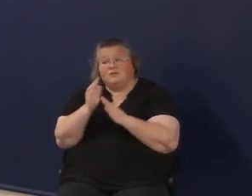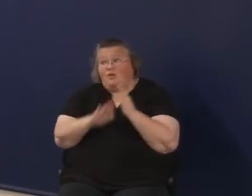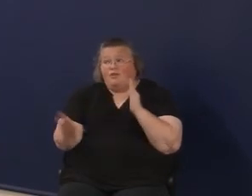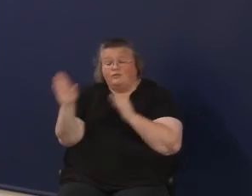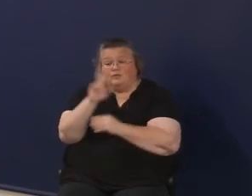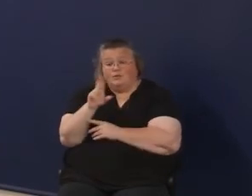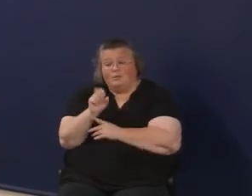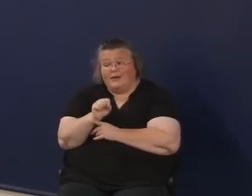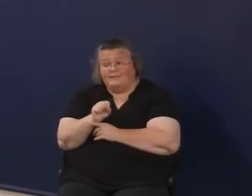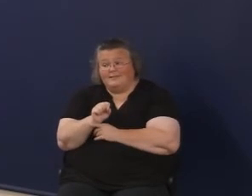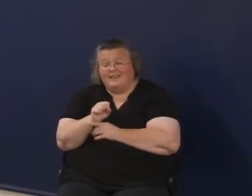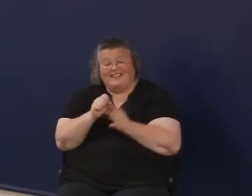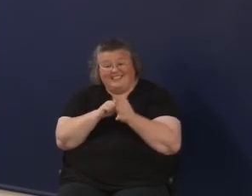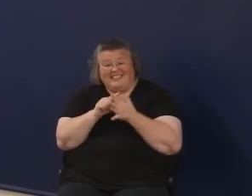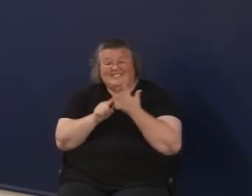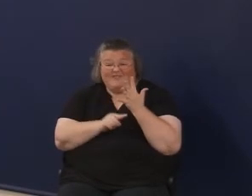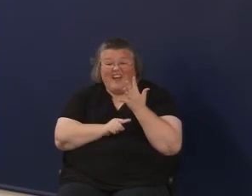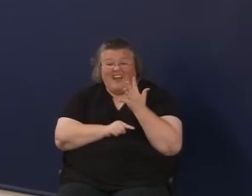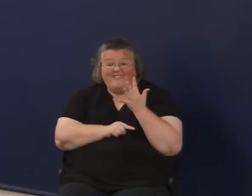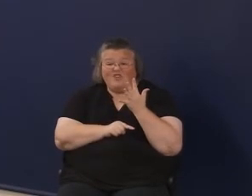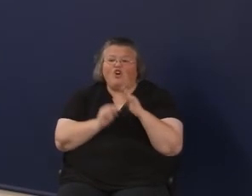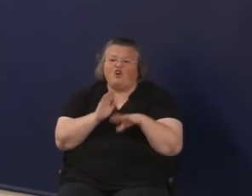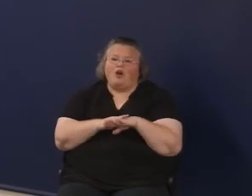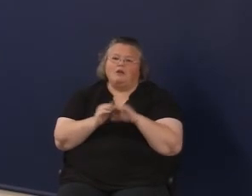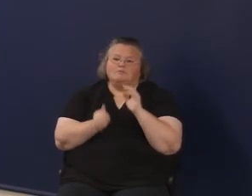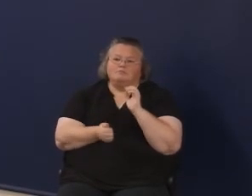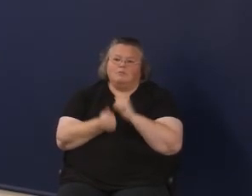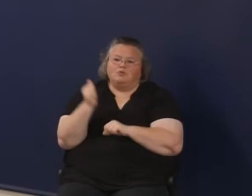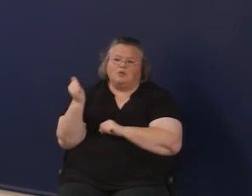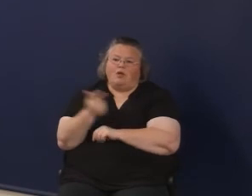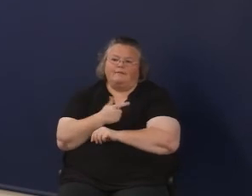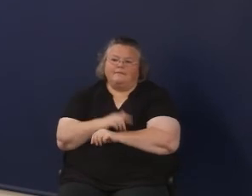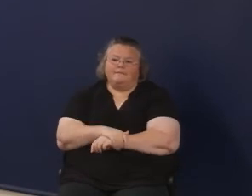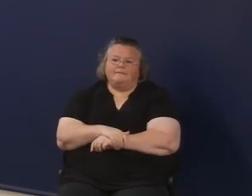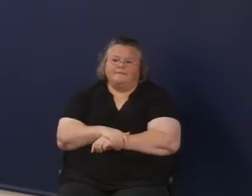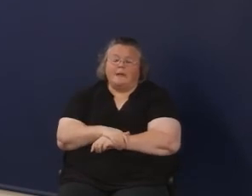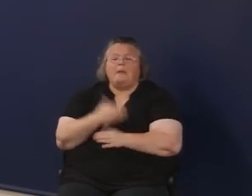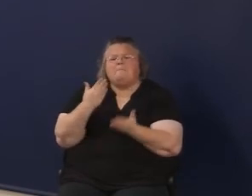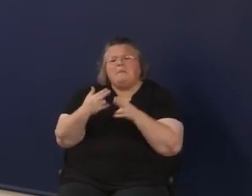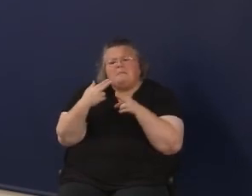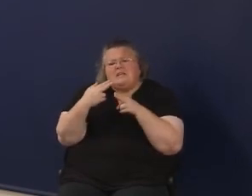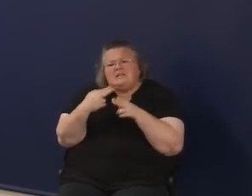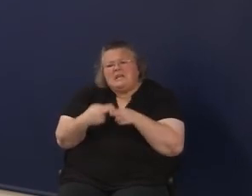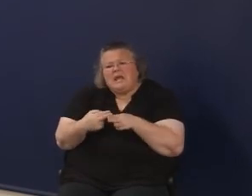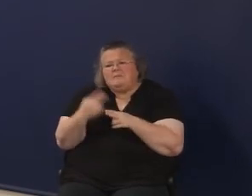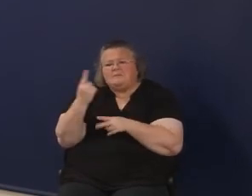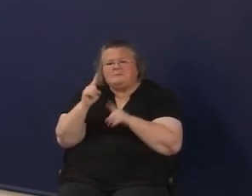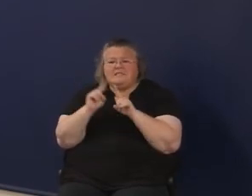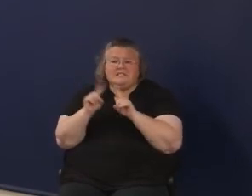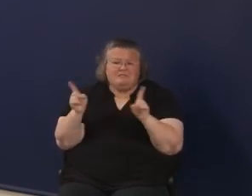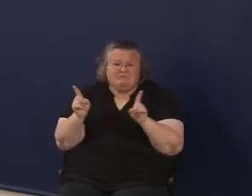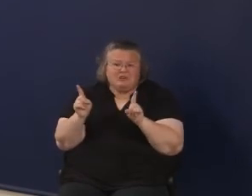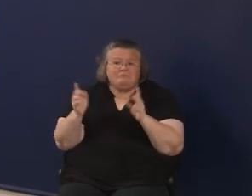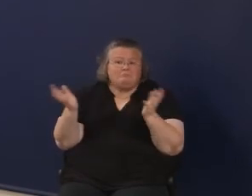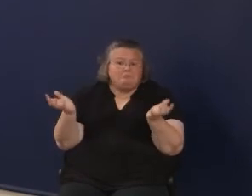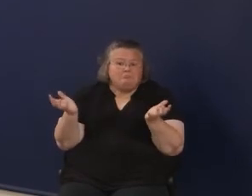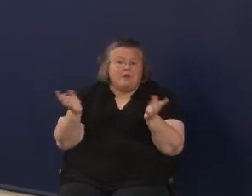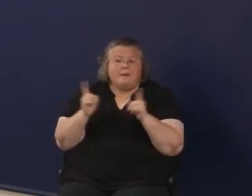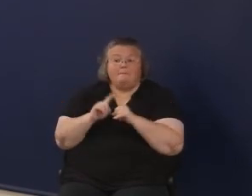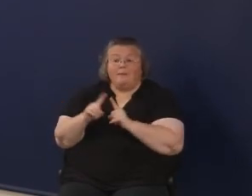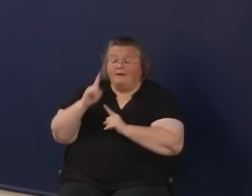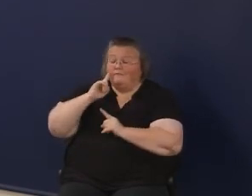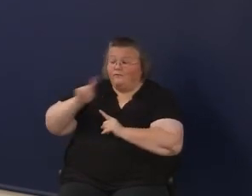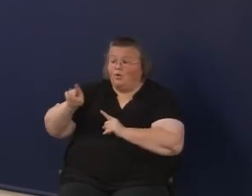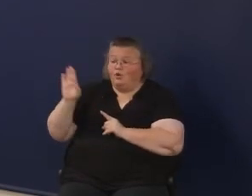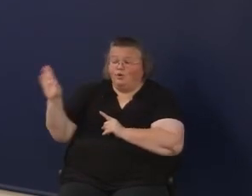these five are on almost every one of them. They may be named a little bit differently. But to your point,